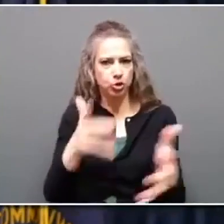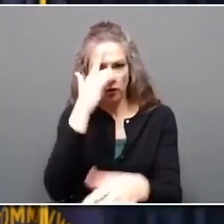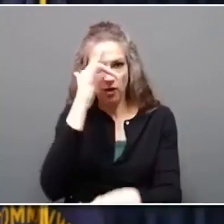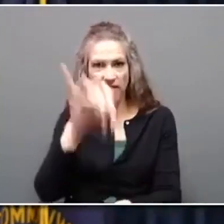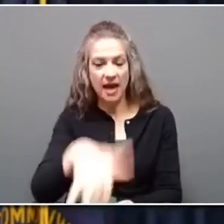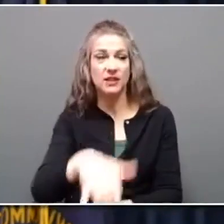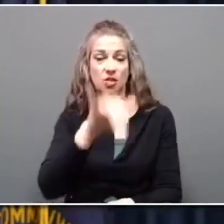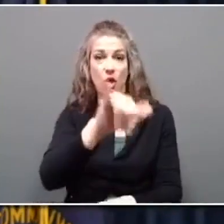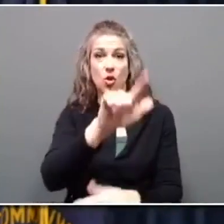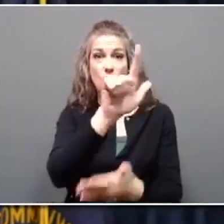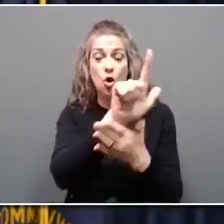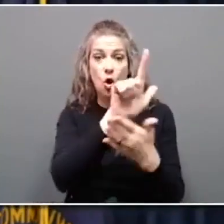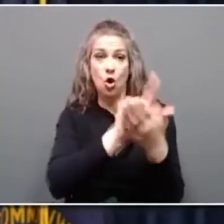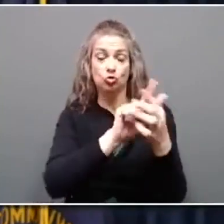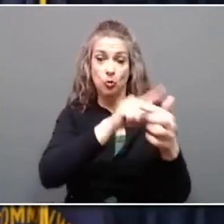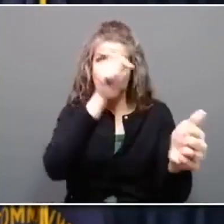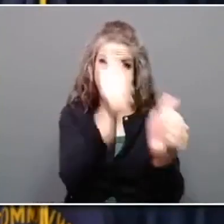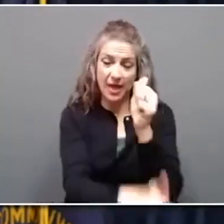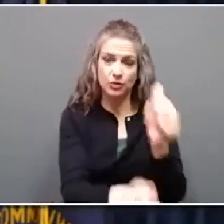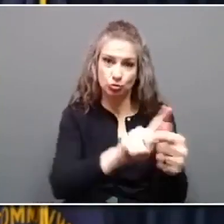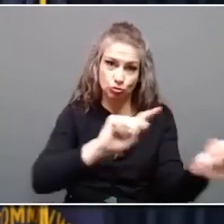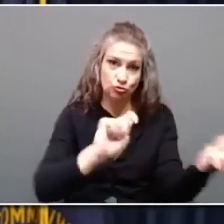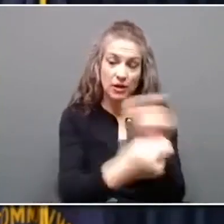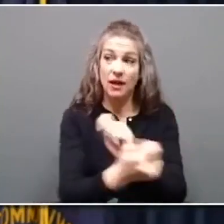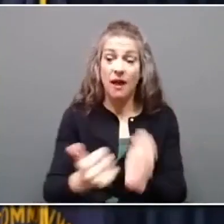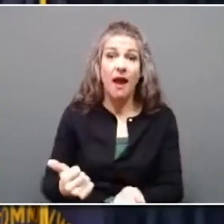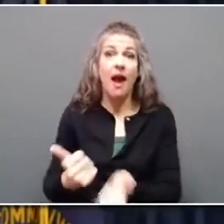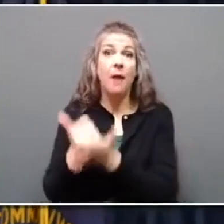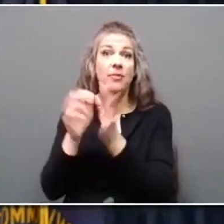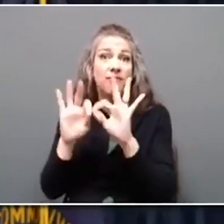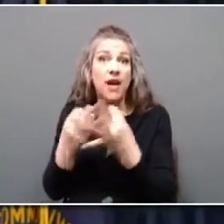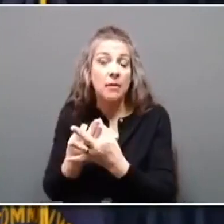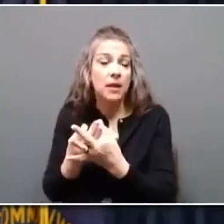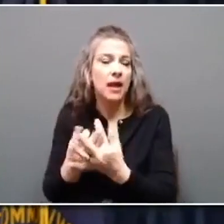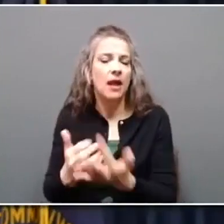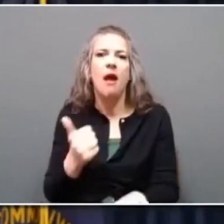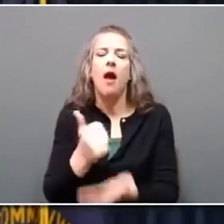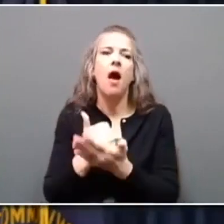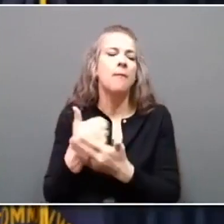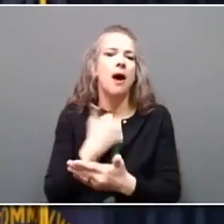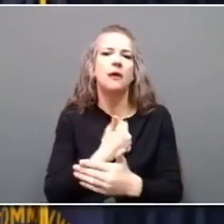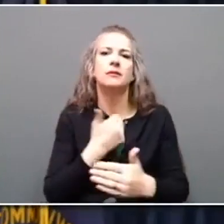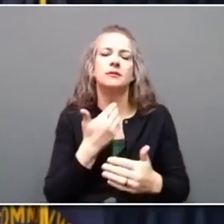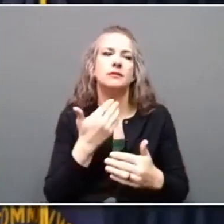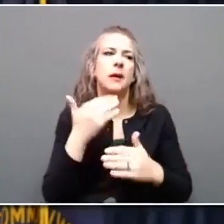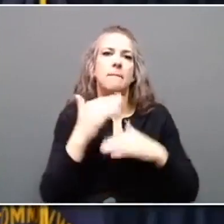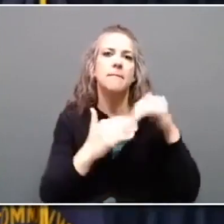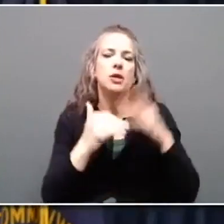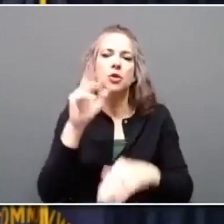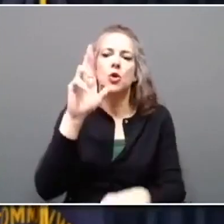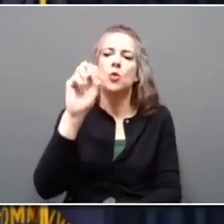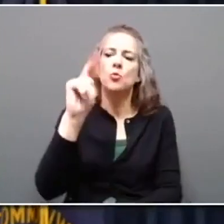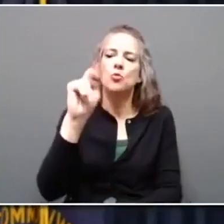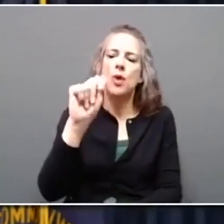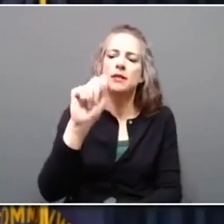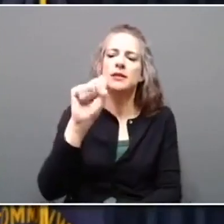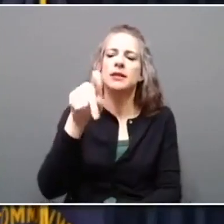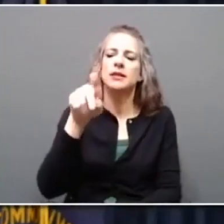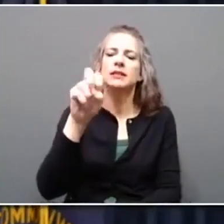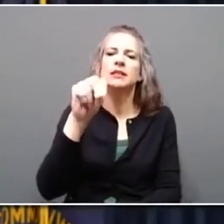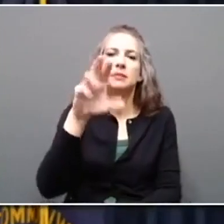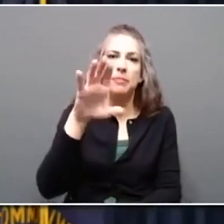from helping these families to helping us build the Brent Spence Companion Bridge, and to do so without